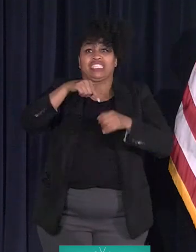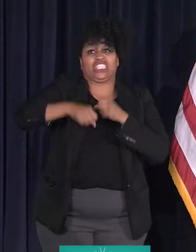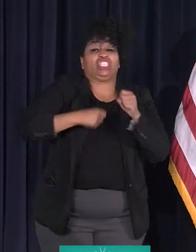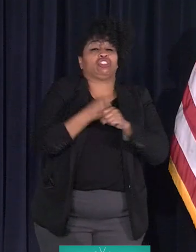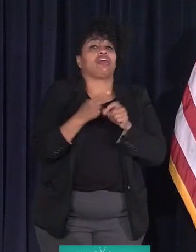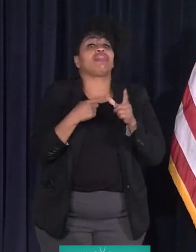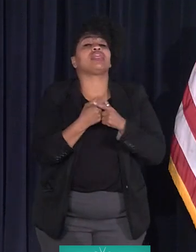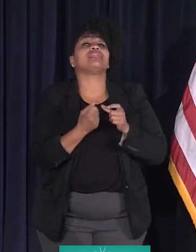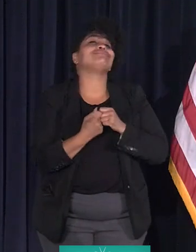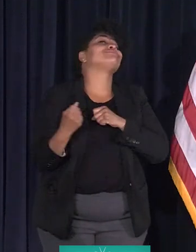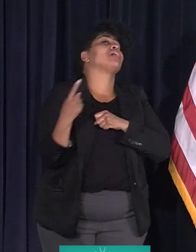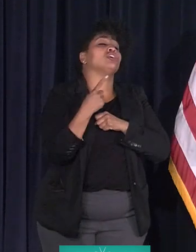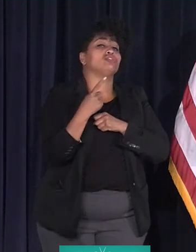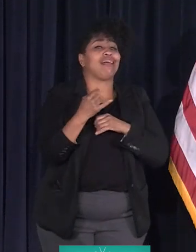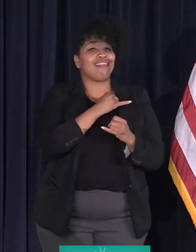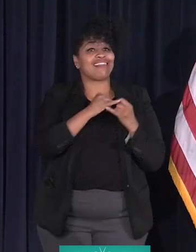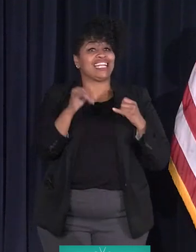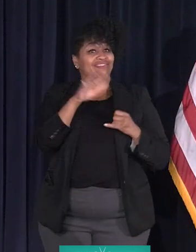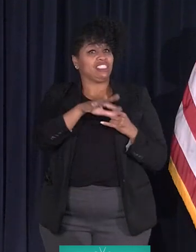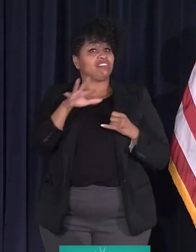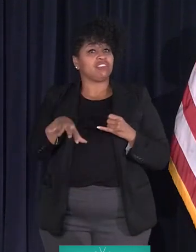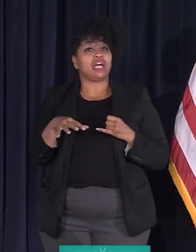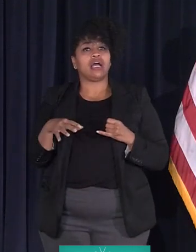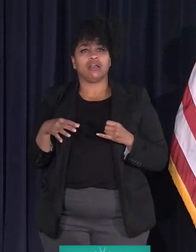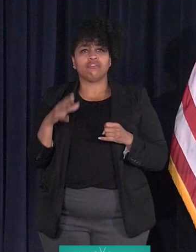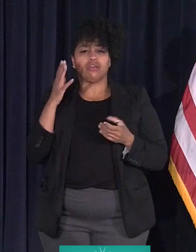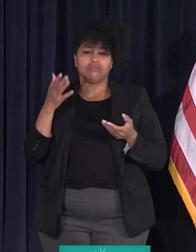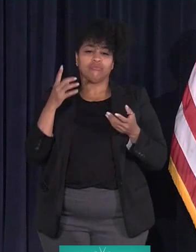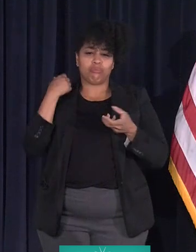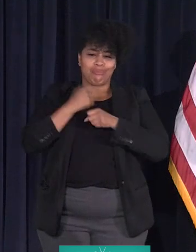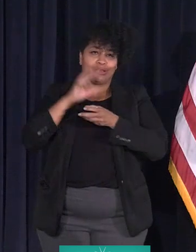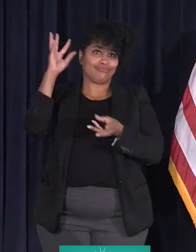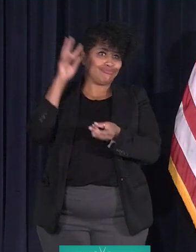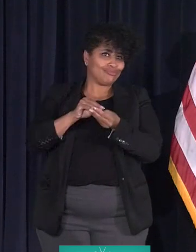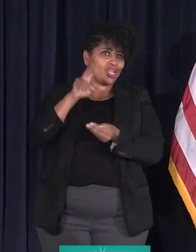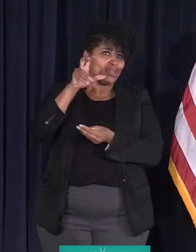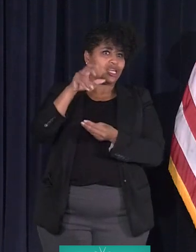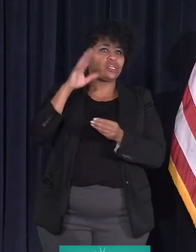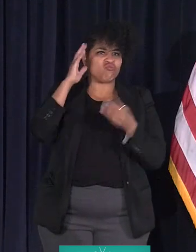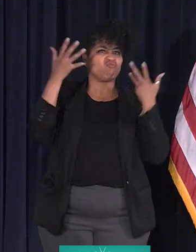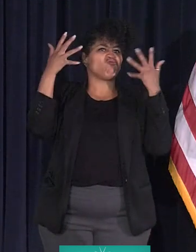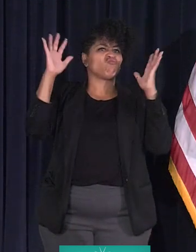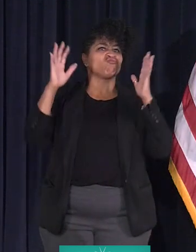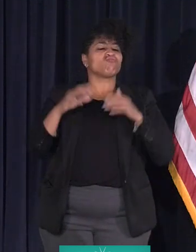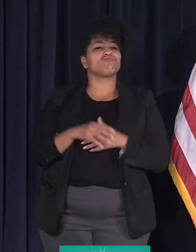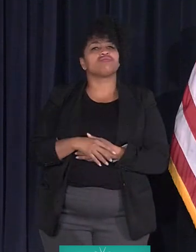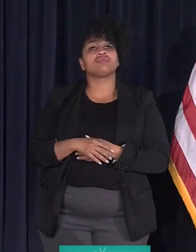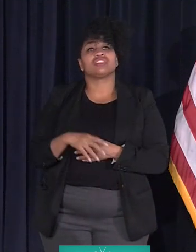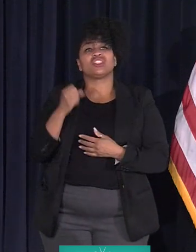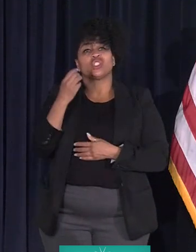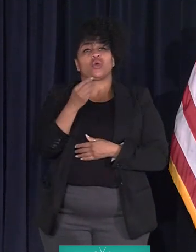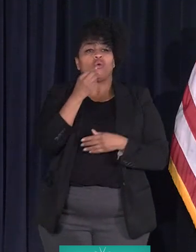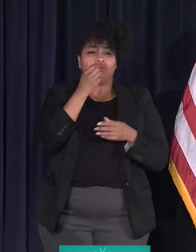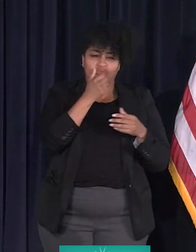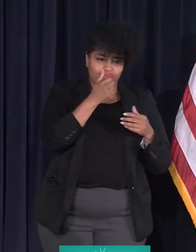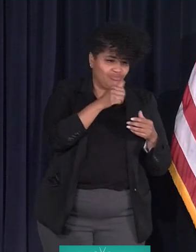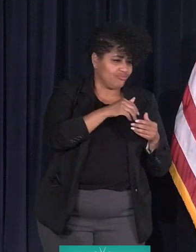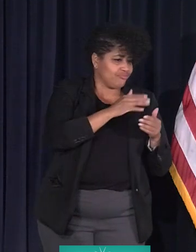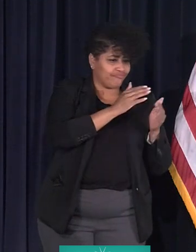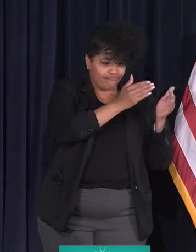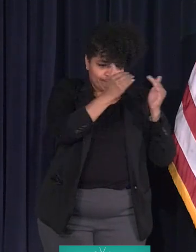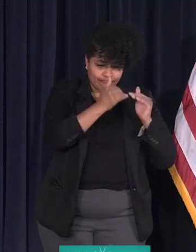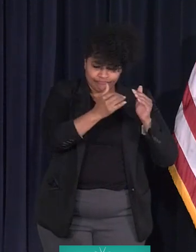year. And then next year, the last 55, which will bring us to 300, will be completed. And so one piece after another,